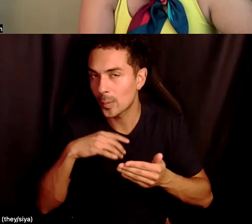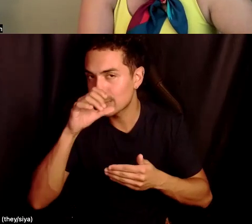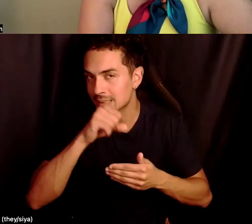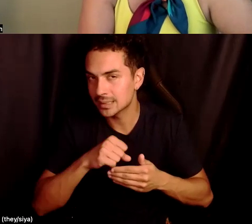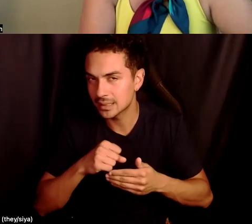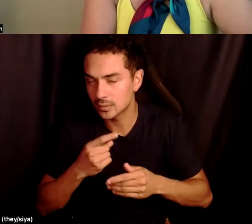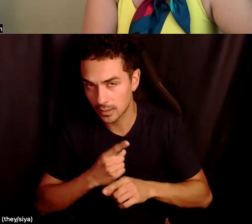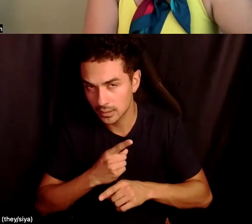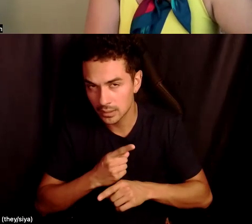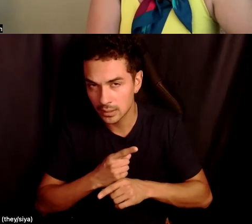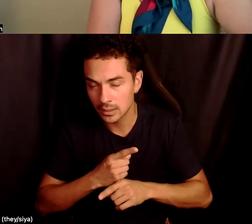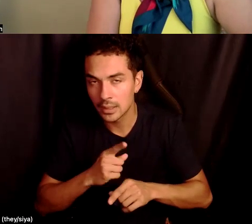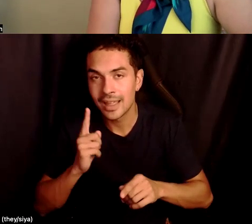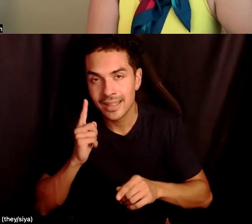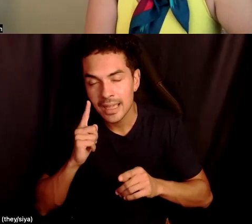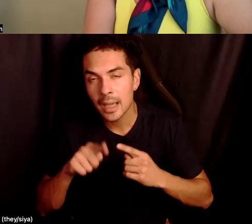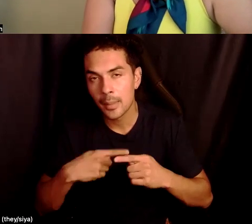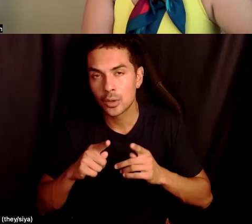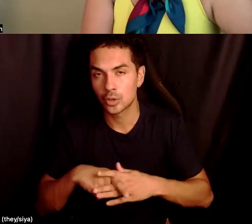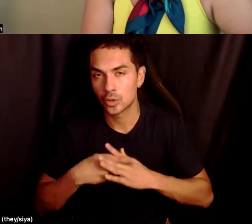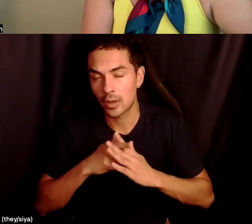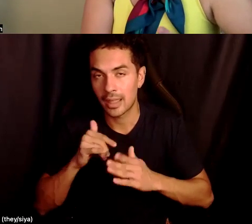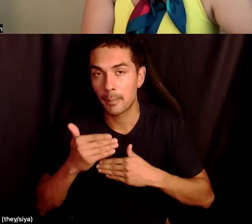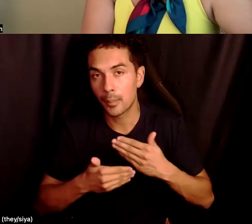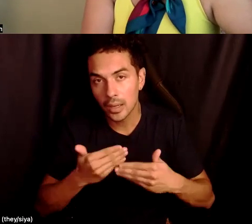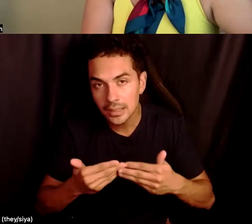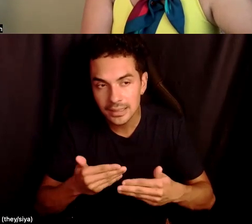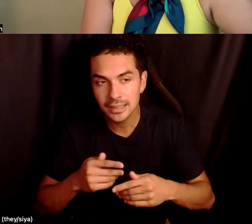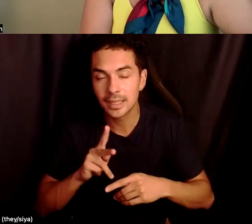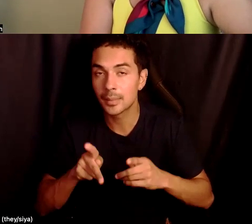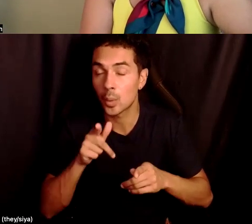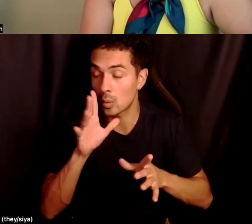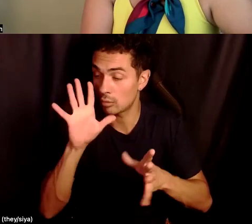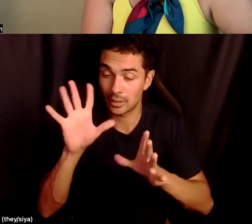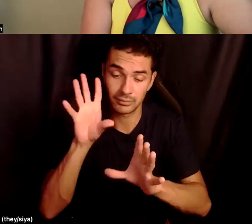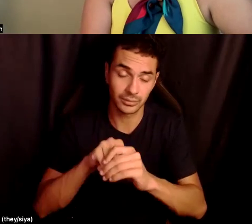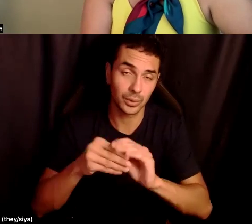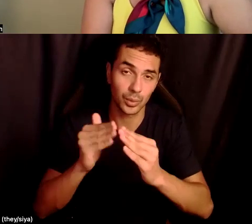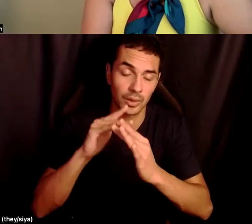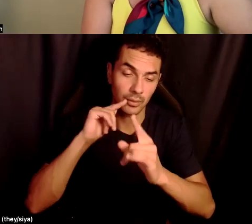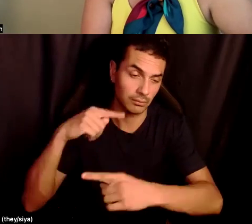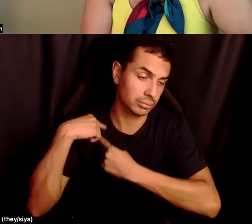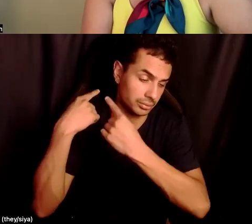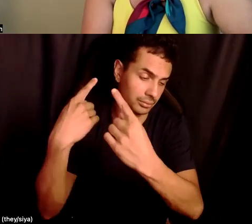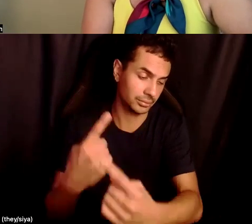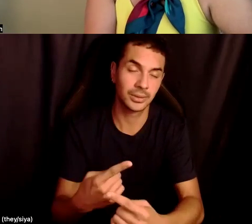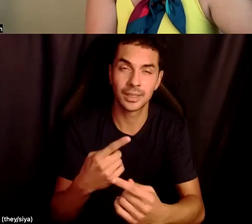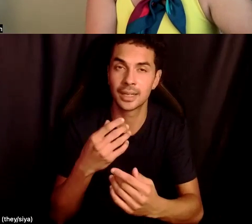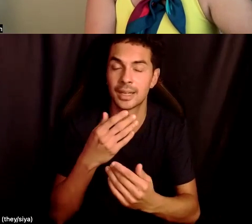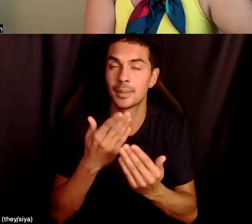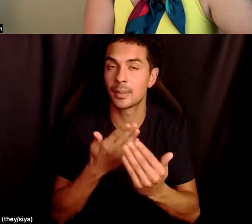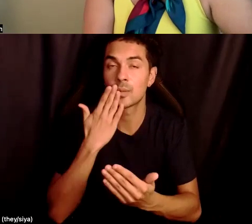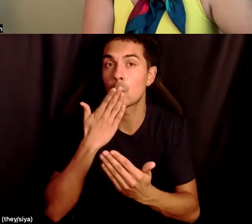So I'm thinking about starting that process, you know, folks who maybe have been in community for a long time, maybe working for a well-established